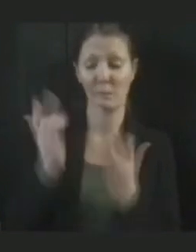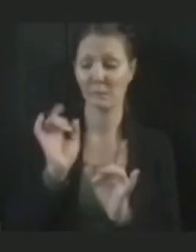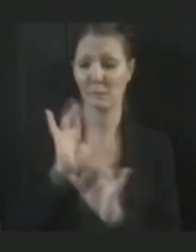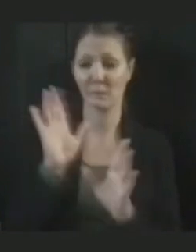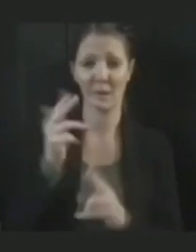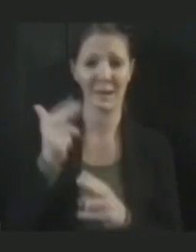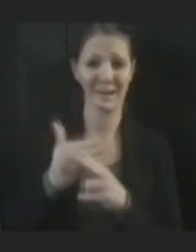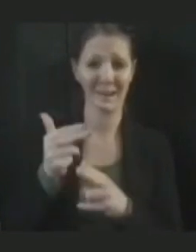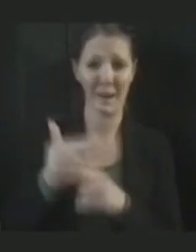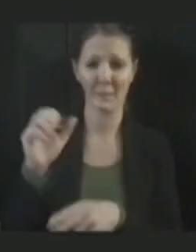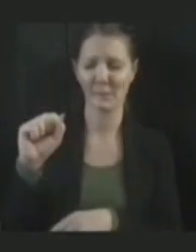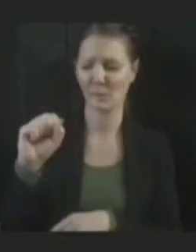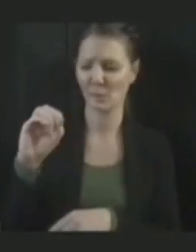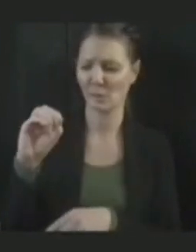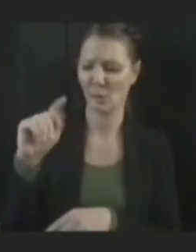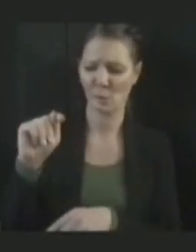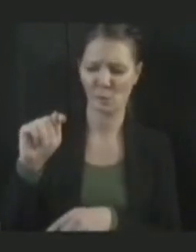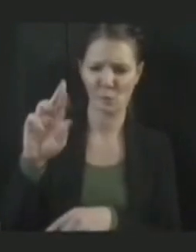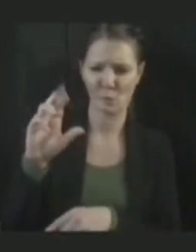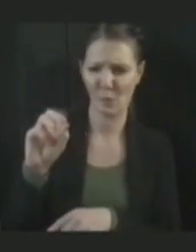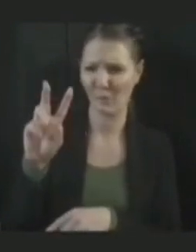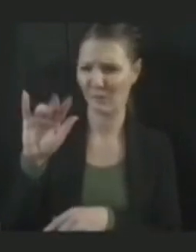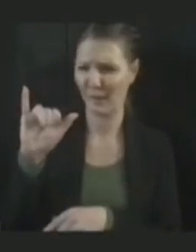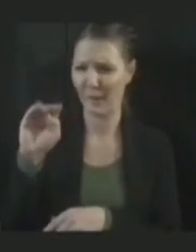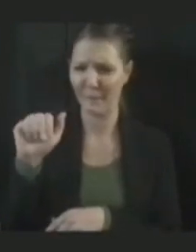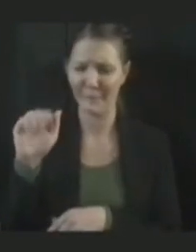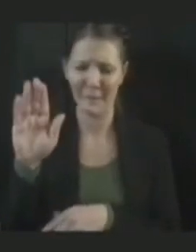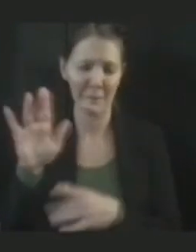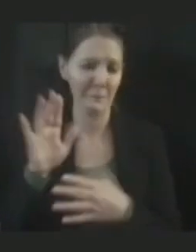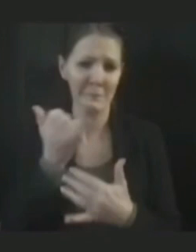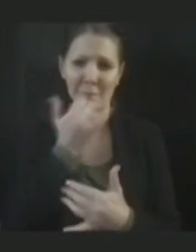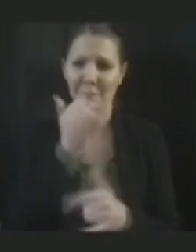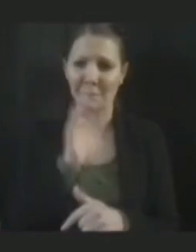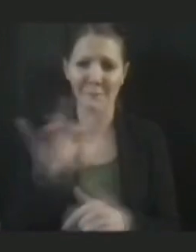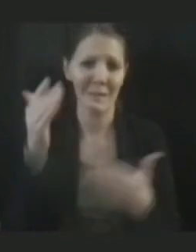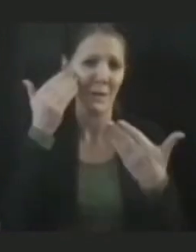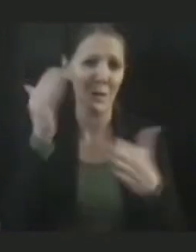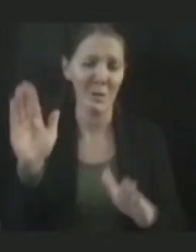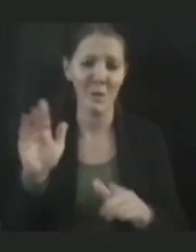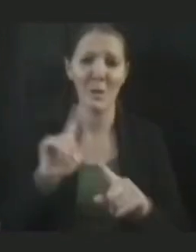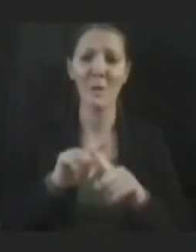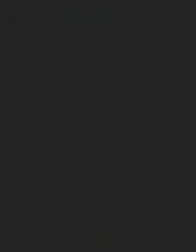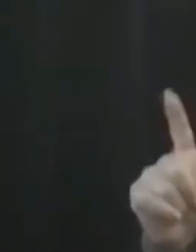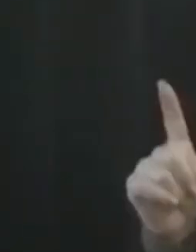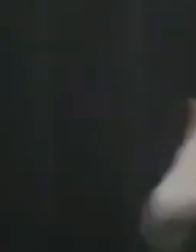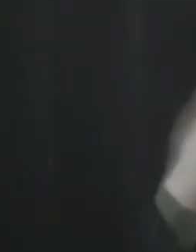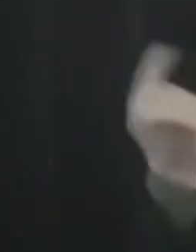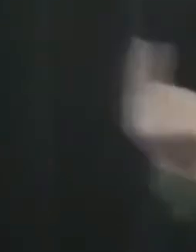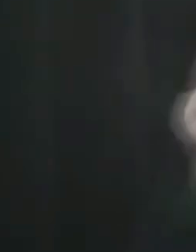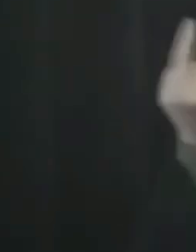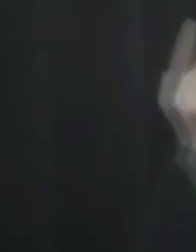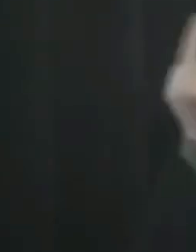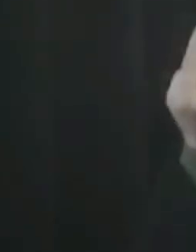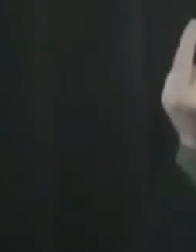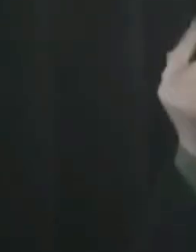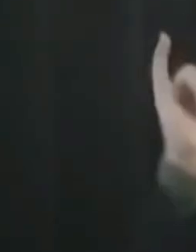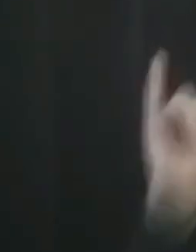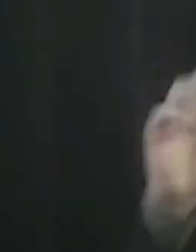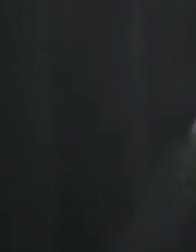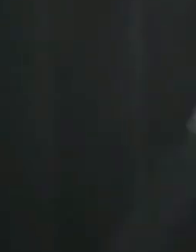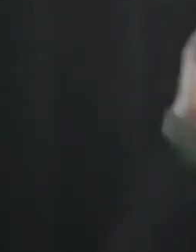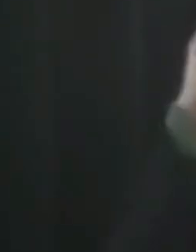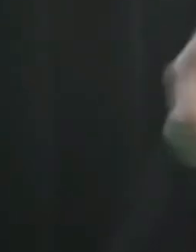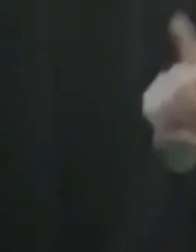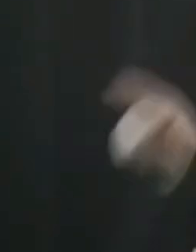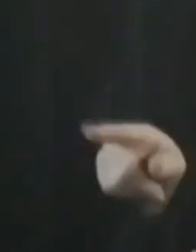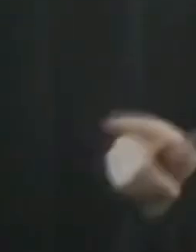Sotrovimab, I don't know. And I was wondering, are the hospitals that are on